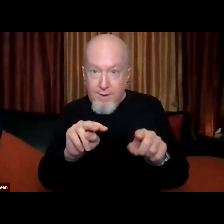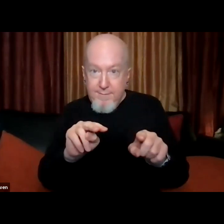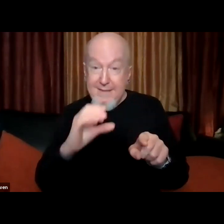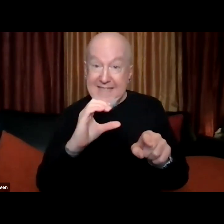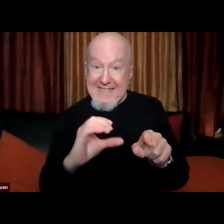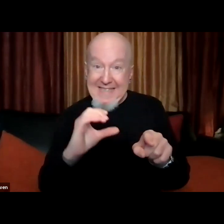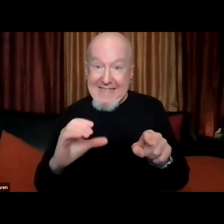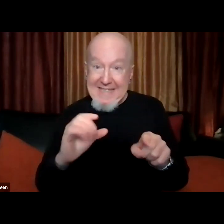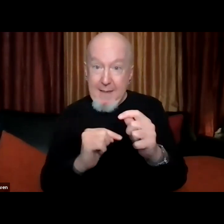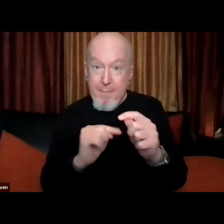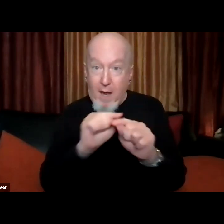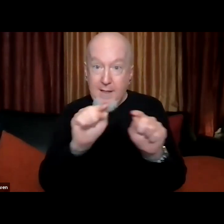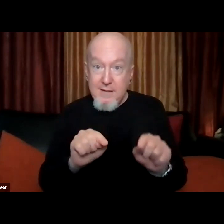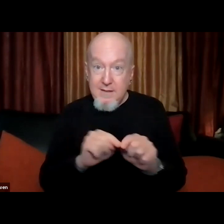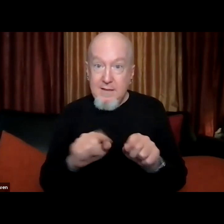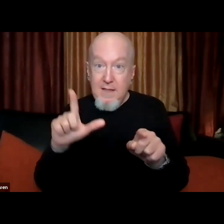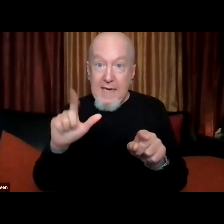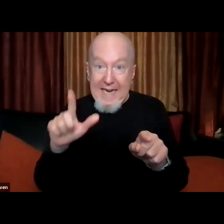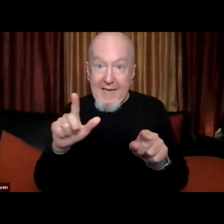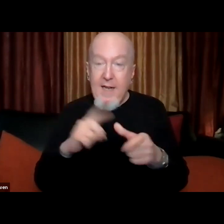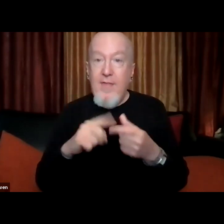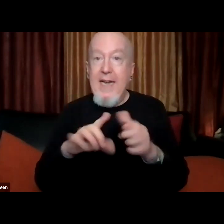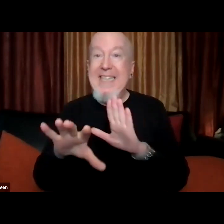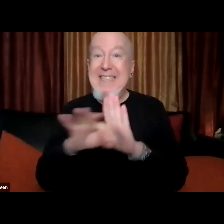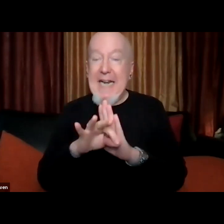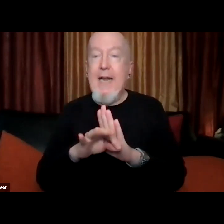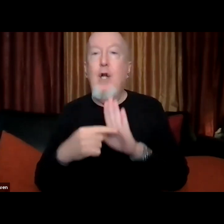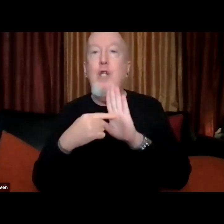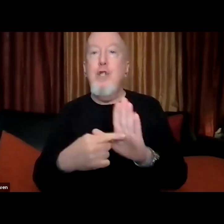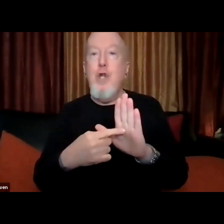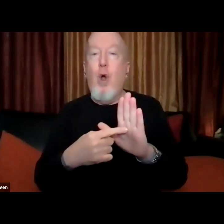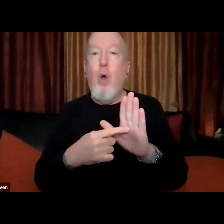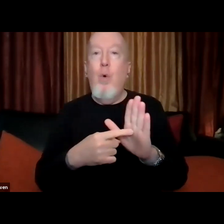cc box and select show transcript